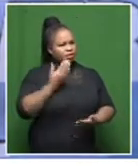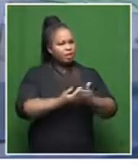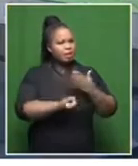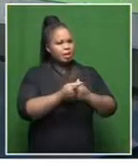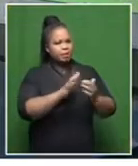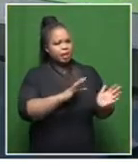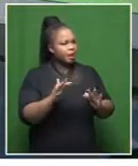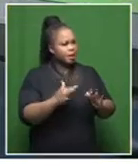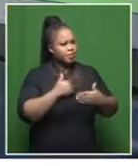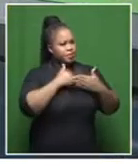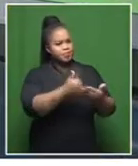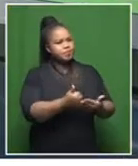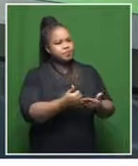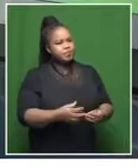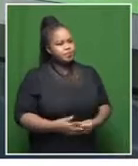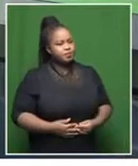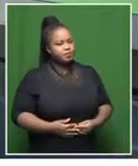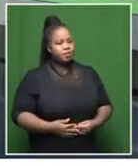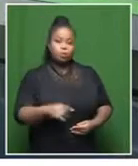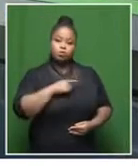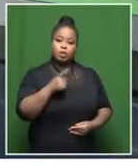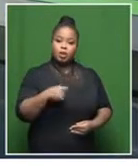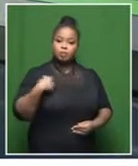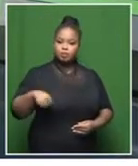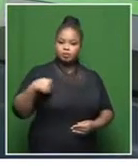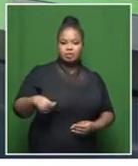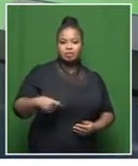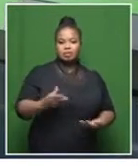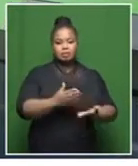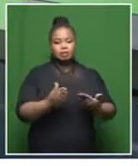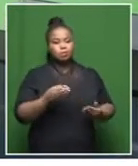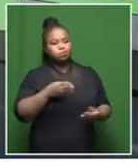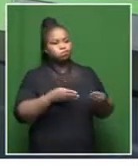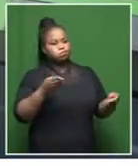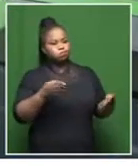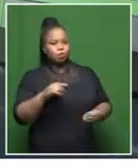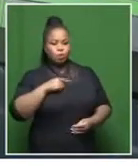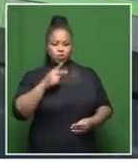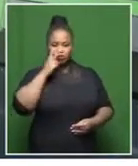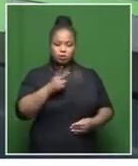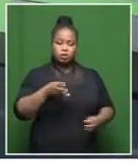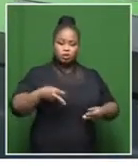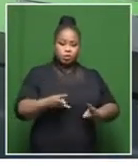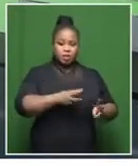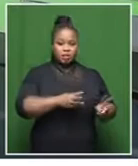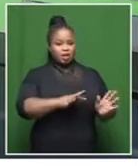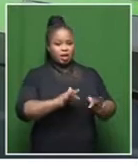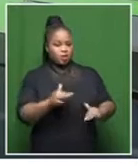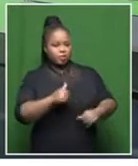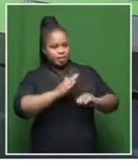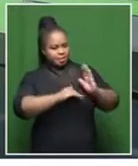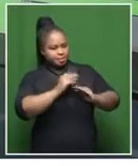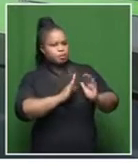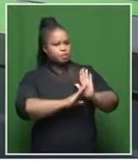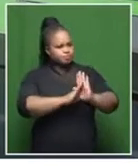assist in this regard? mean, municipalities could obviously, you know, look at ways to assist or to bolster